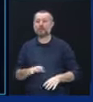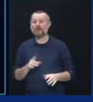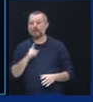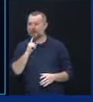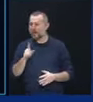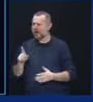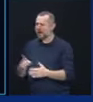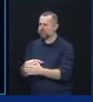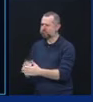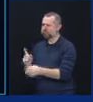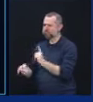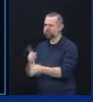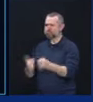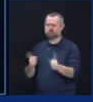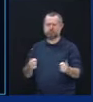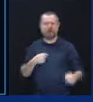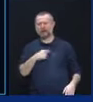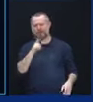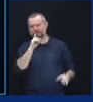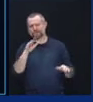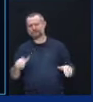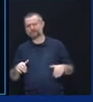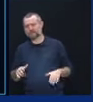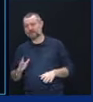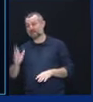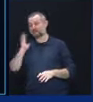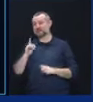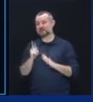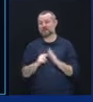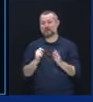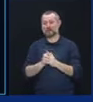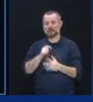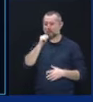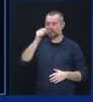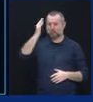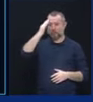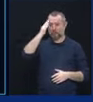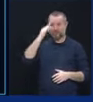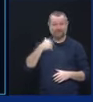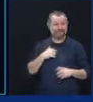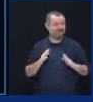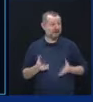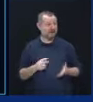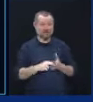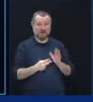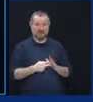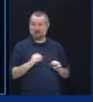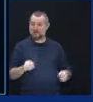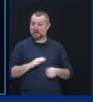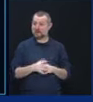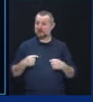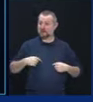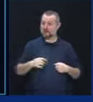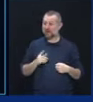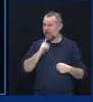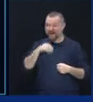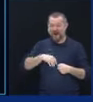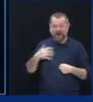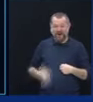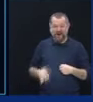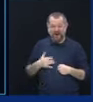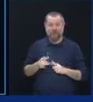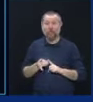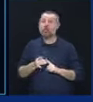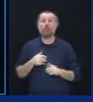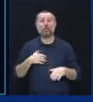We were back at a time when we didn't even know about asymptomatic spread. We didn't even know that you must wear a mask. The facts we